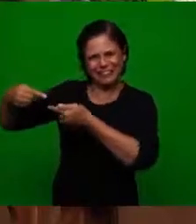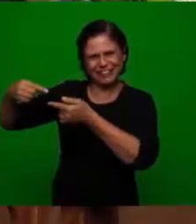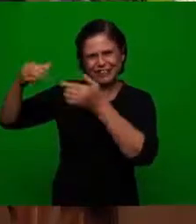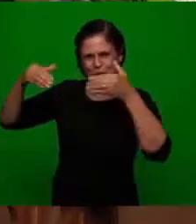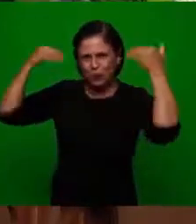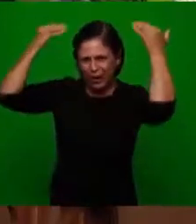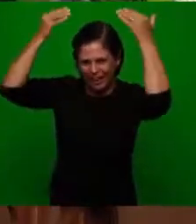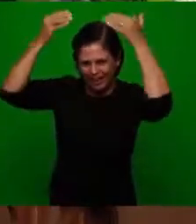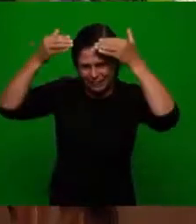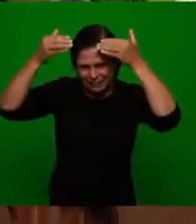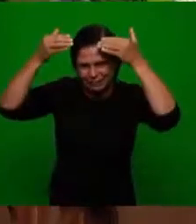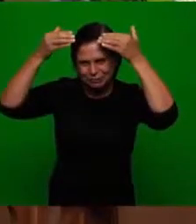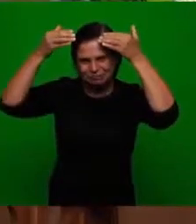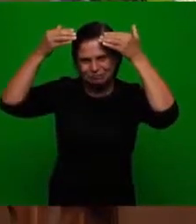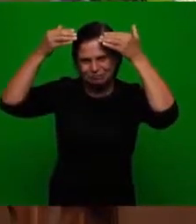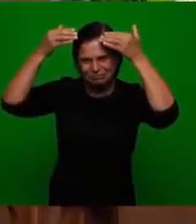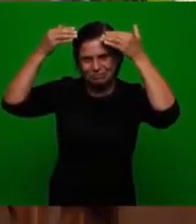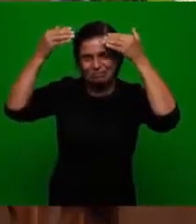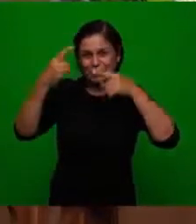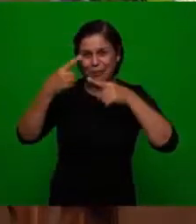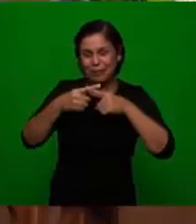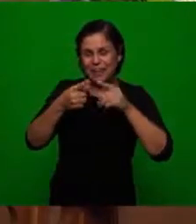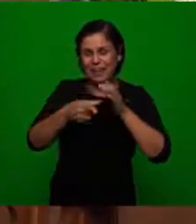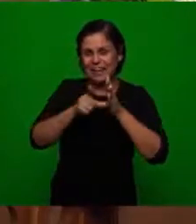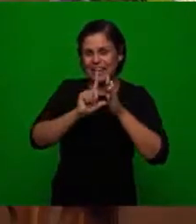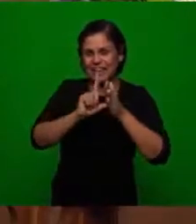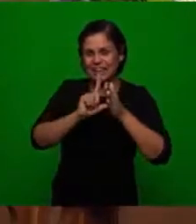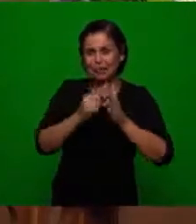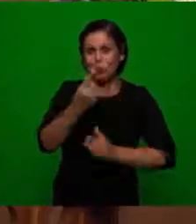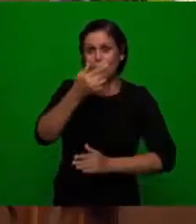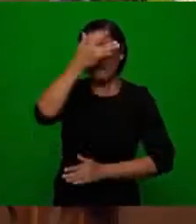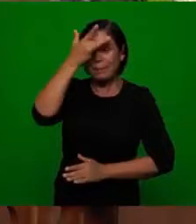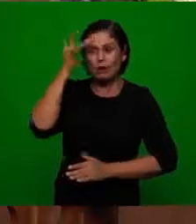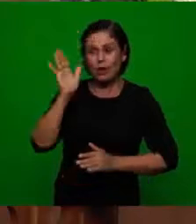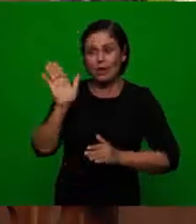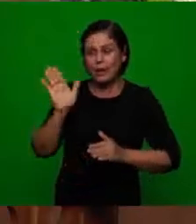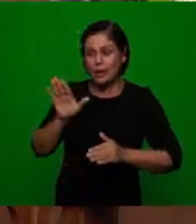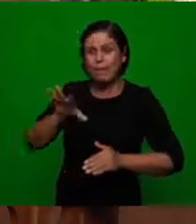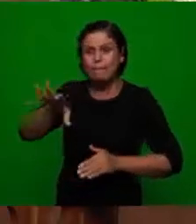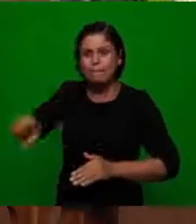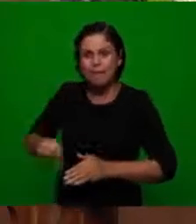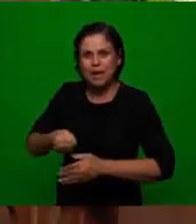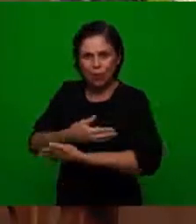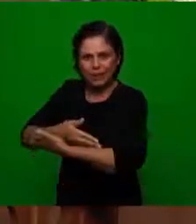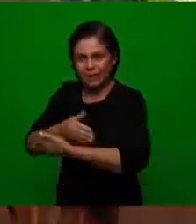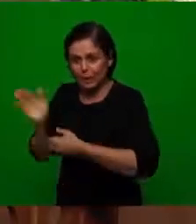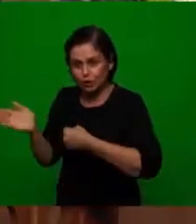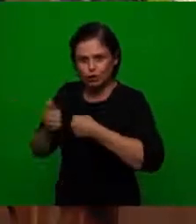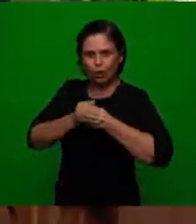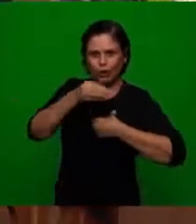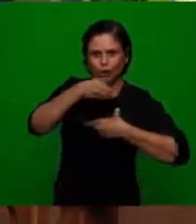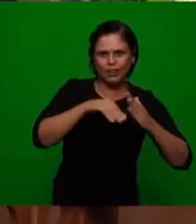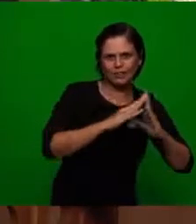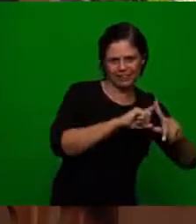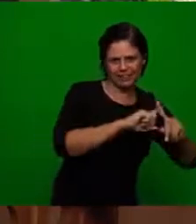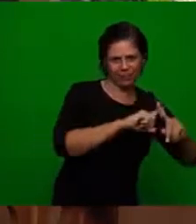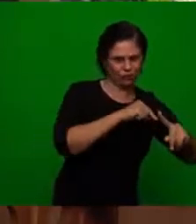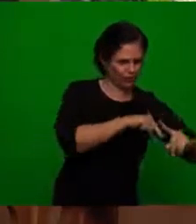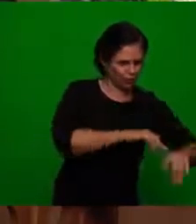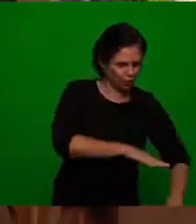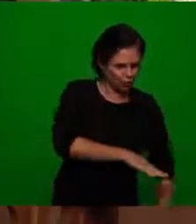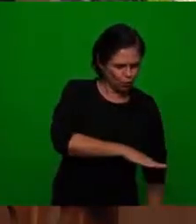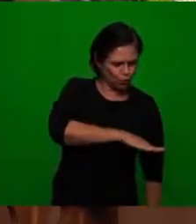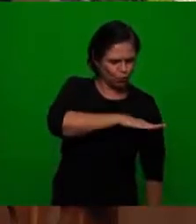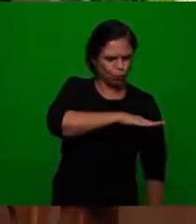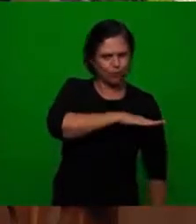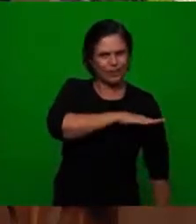is the genealogy of this king that left no successor. So then it will continue its work. And